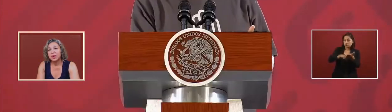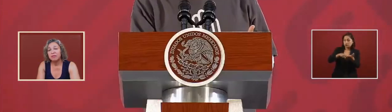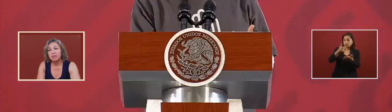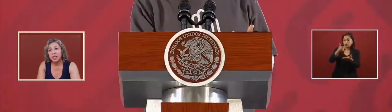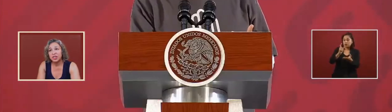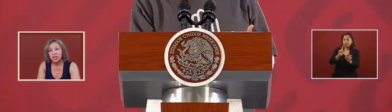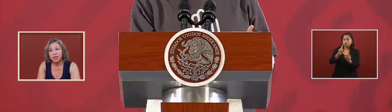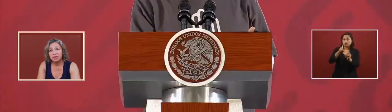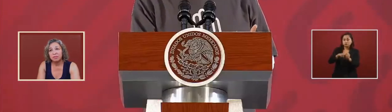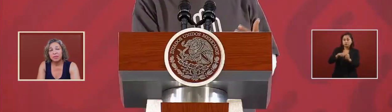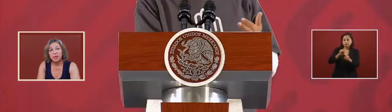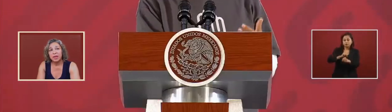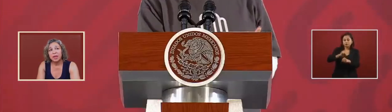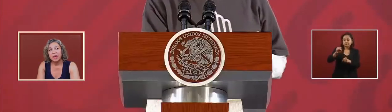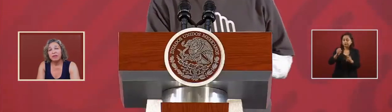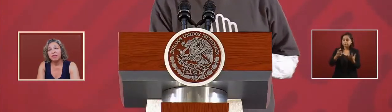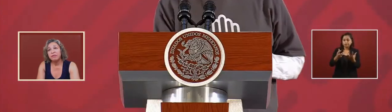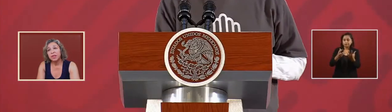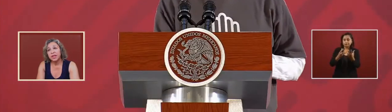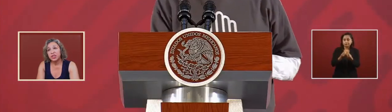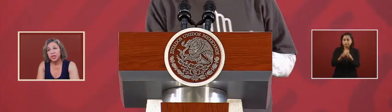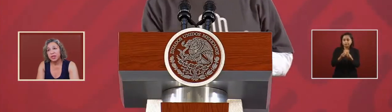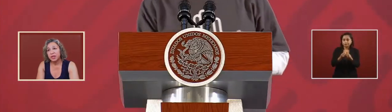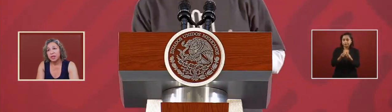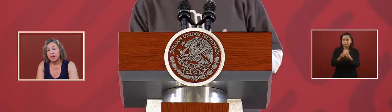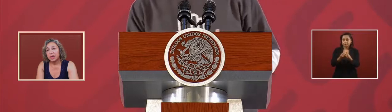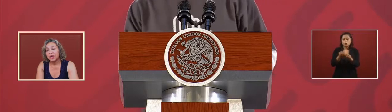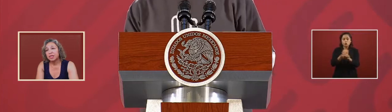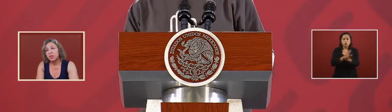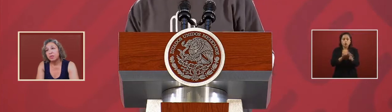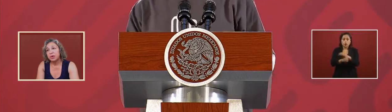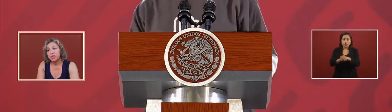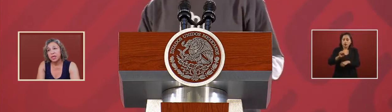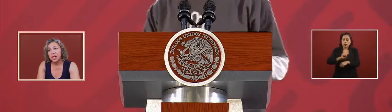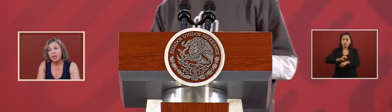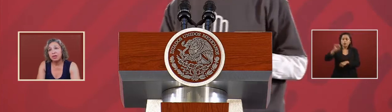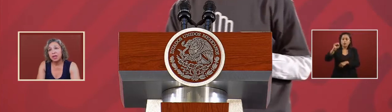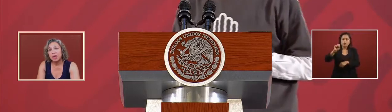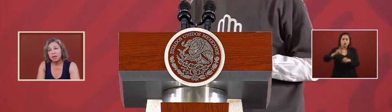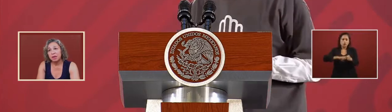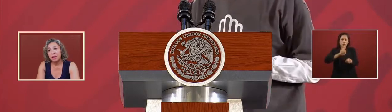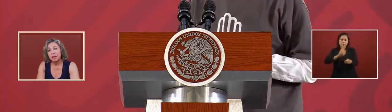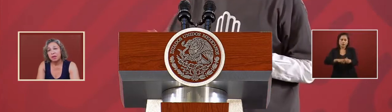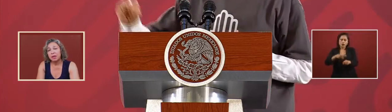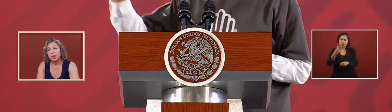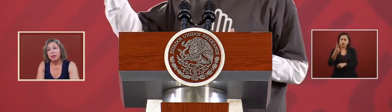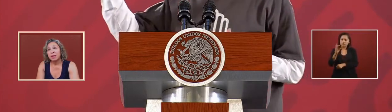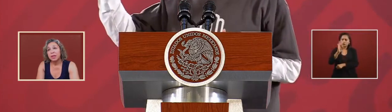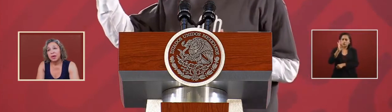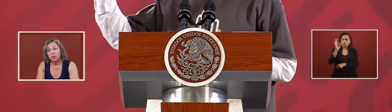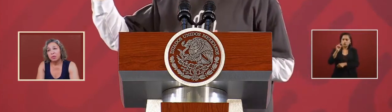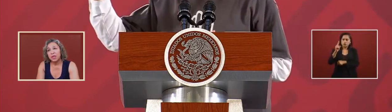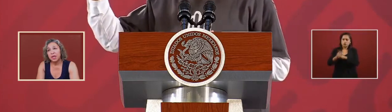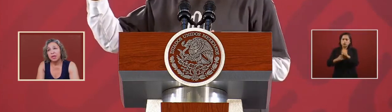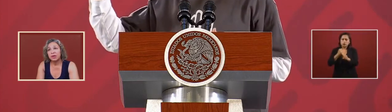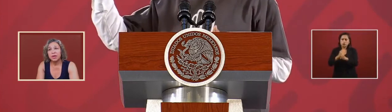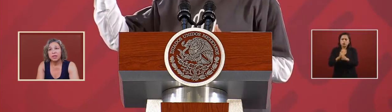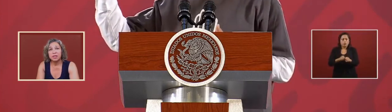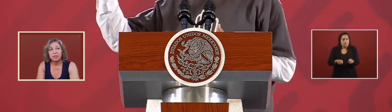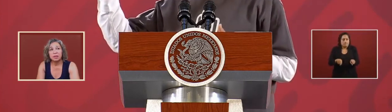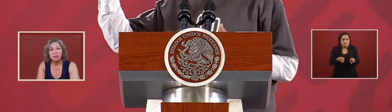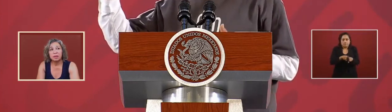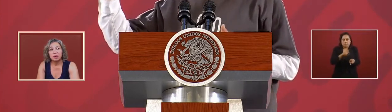to inflation if inflation is three percent annually that will be the